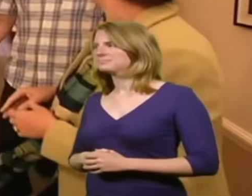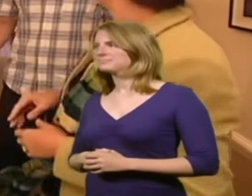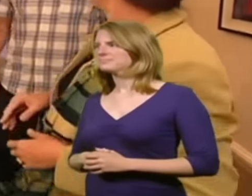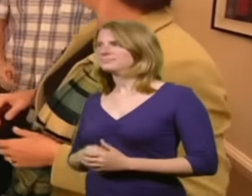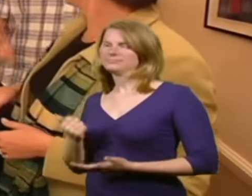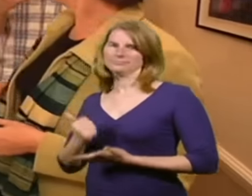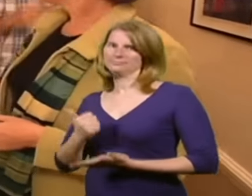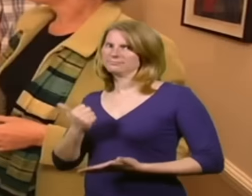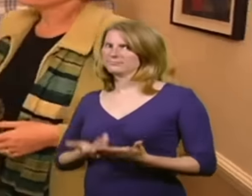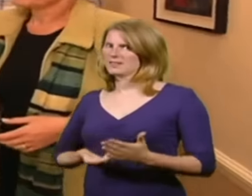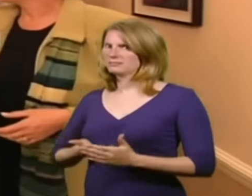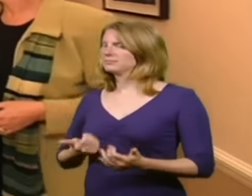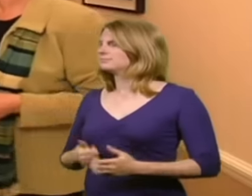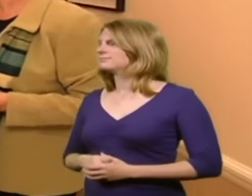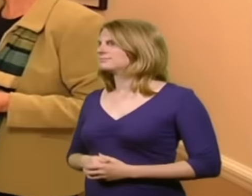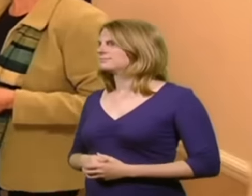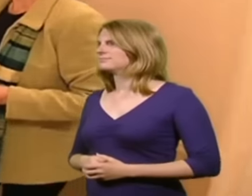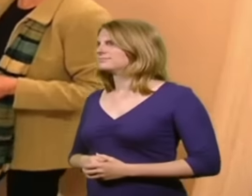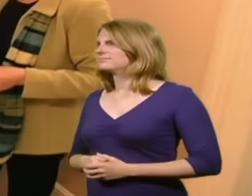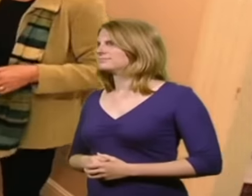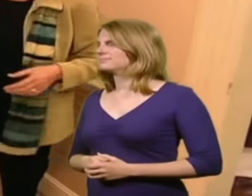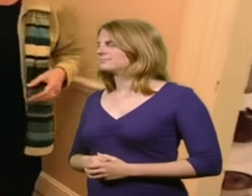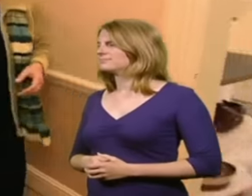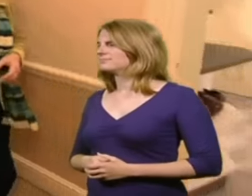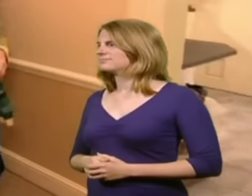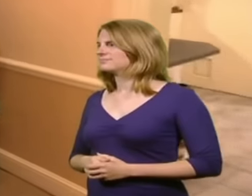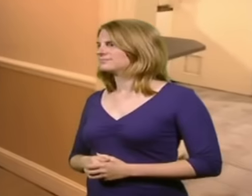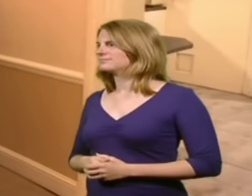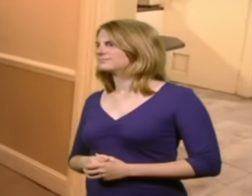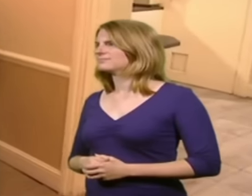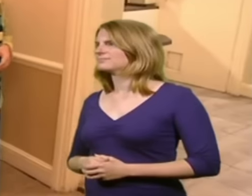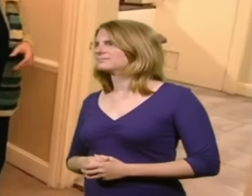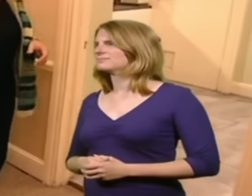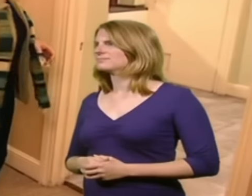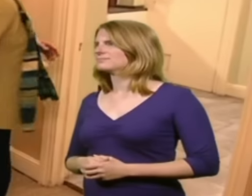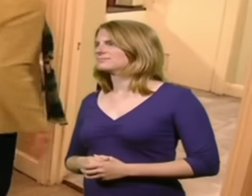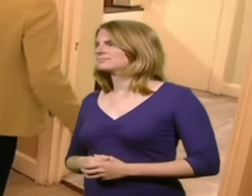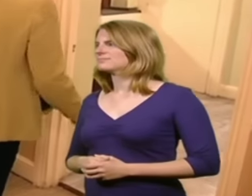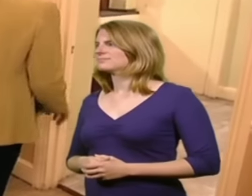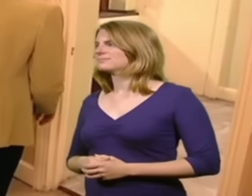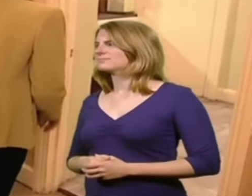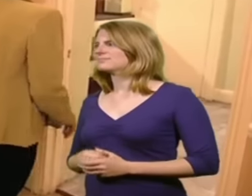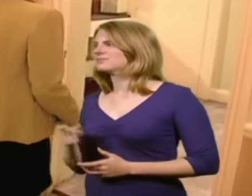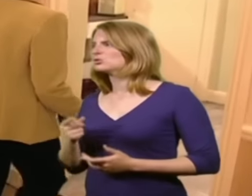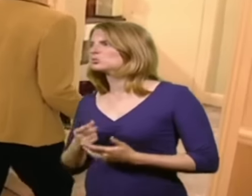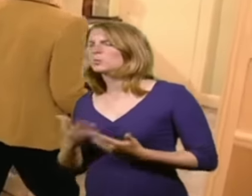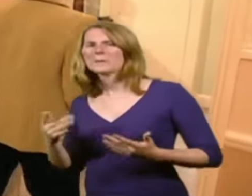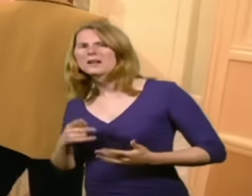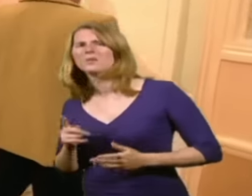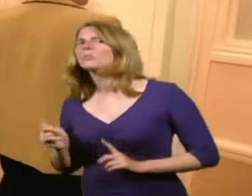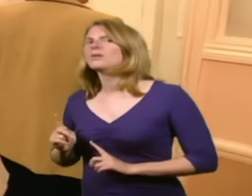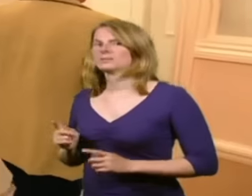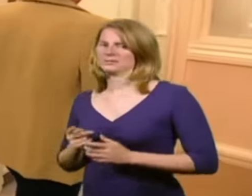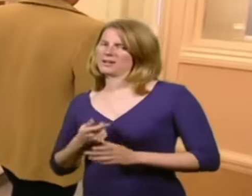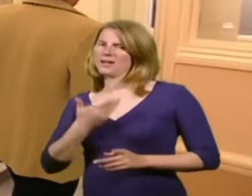addition. Can't have too many mirrors. You can't have too many what? Mirrors. Mirrors. These are nice flowers. No, the